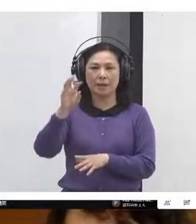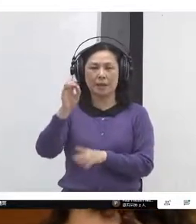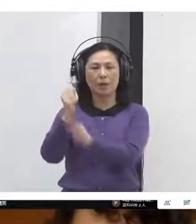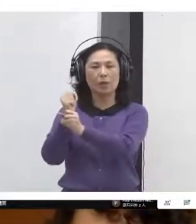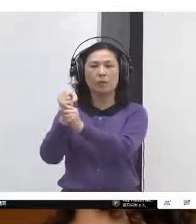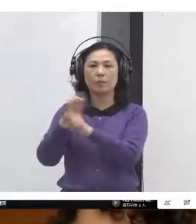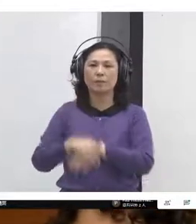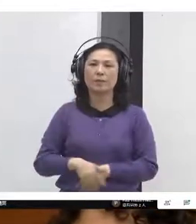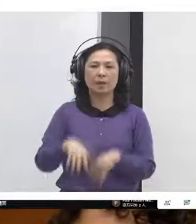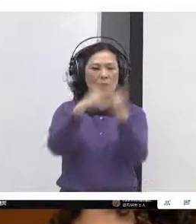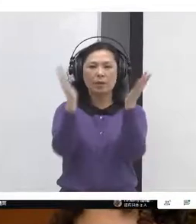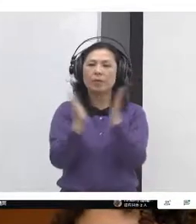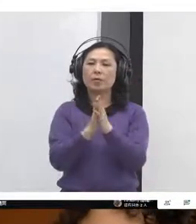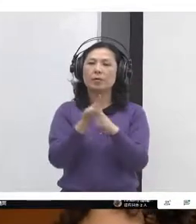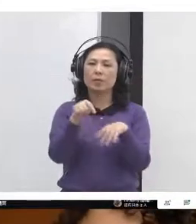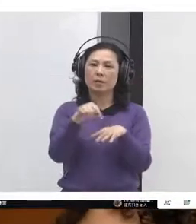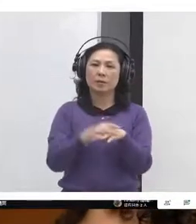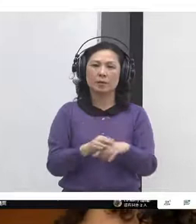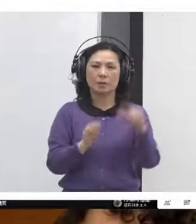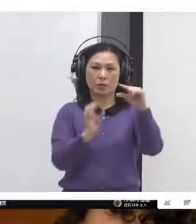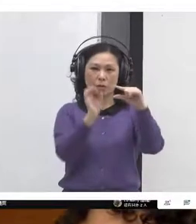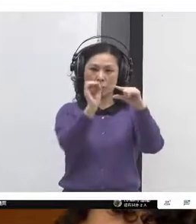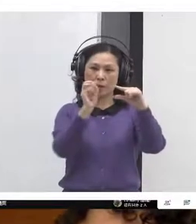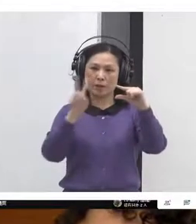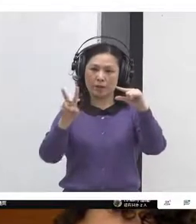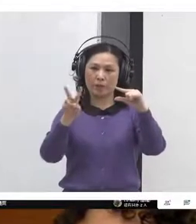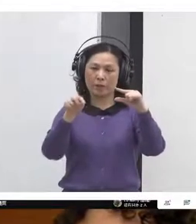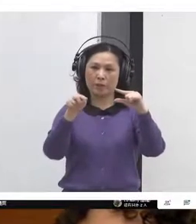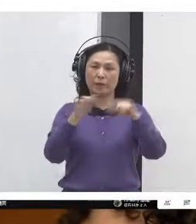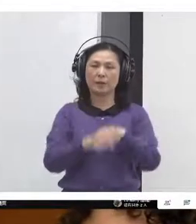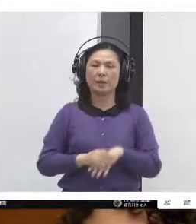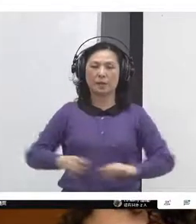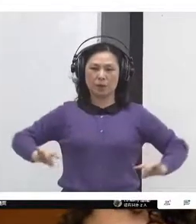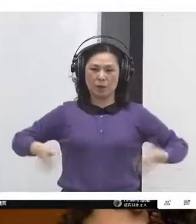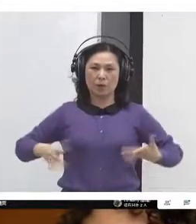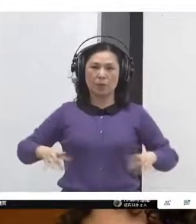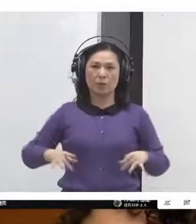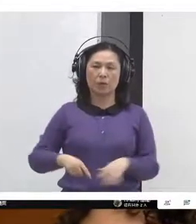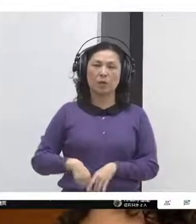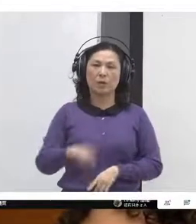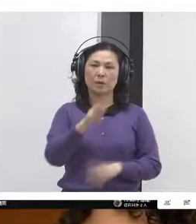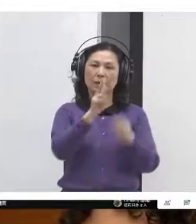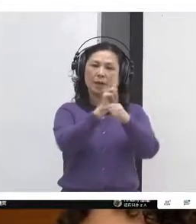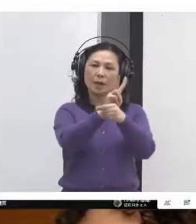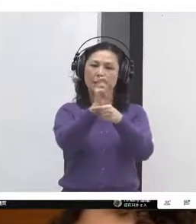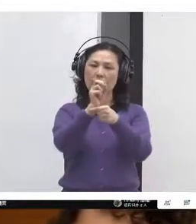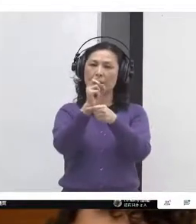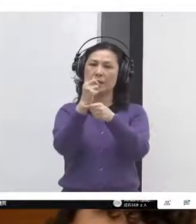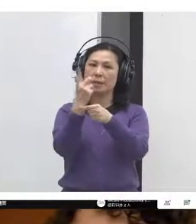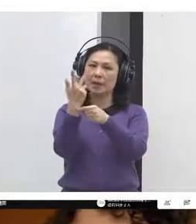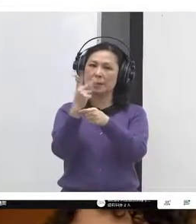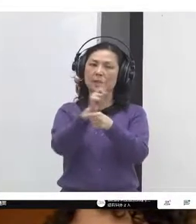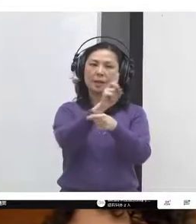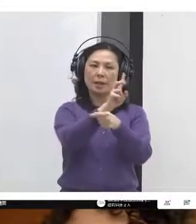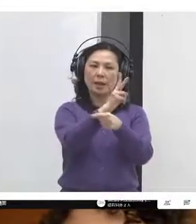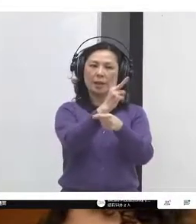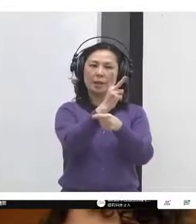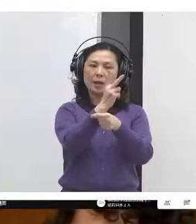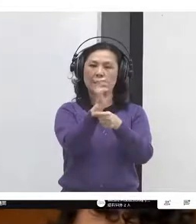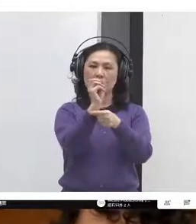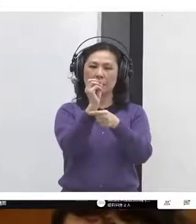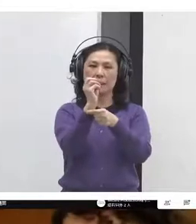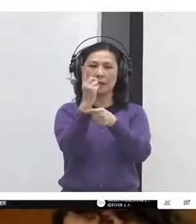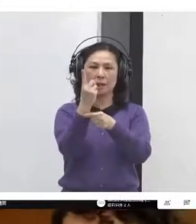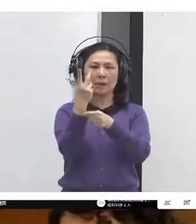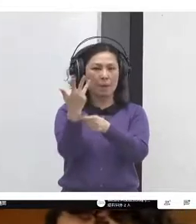international channel in 2017 and 2018, who live in New York, Toronto, and